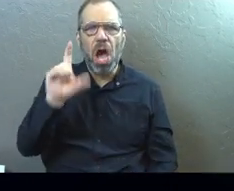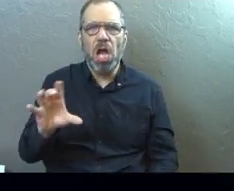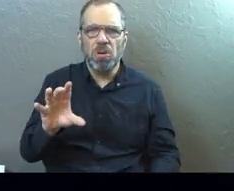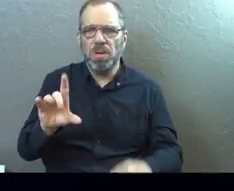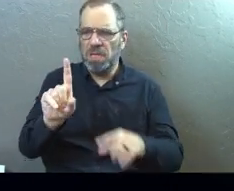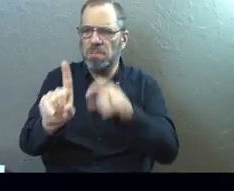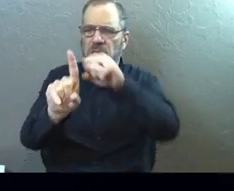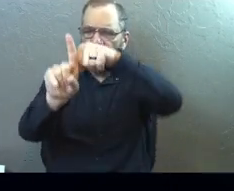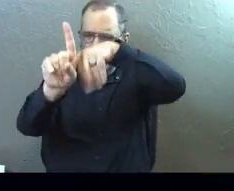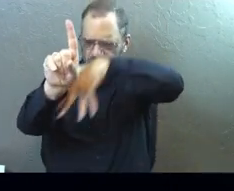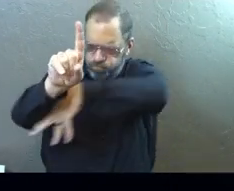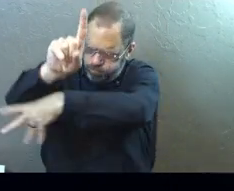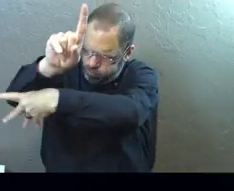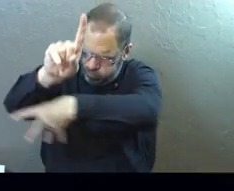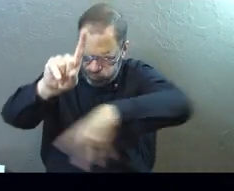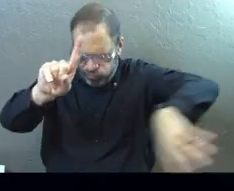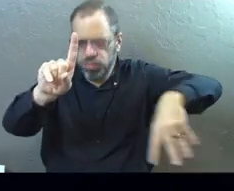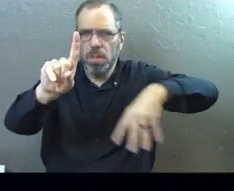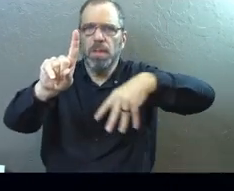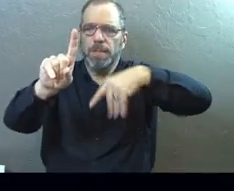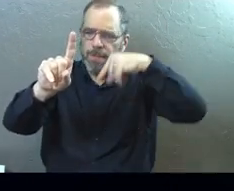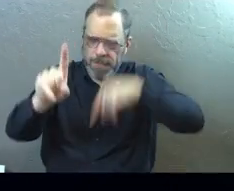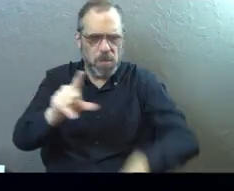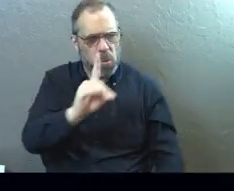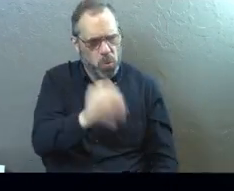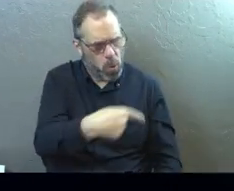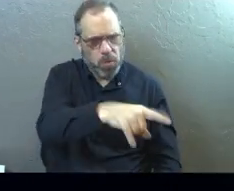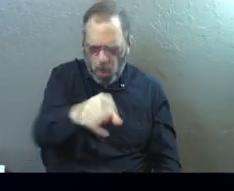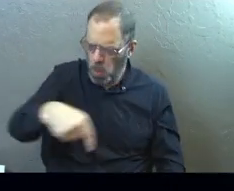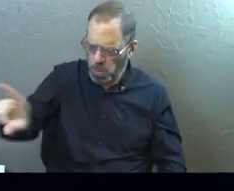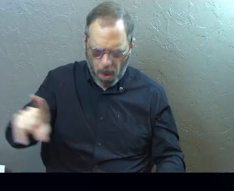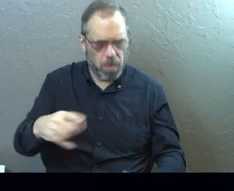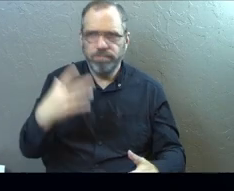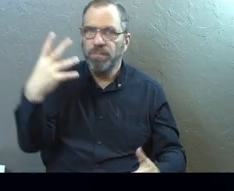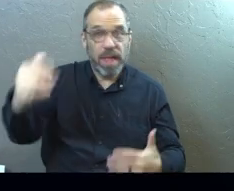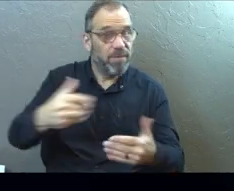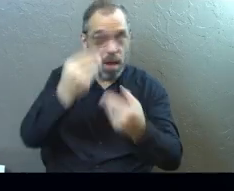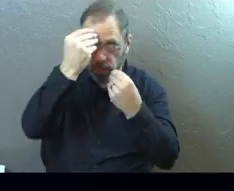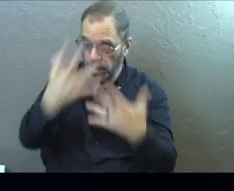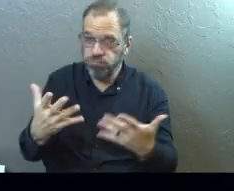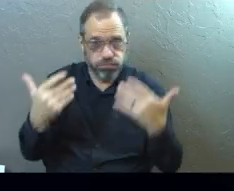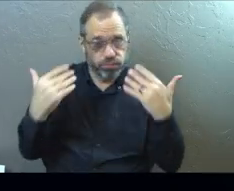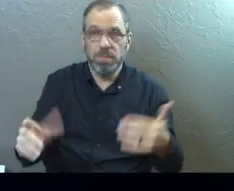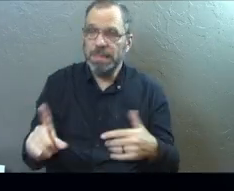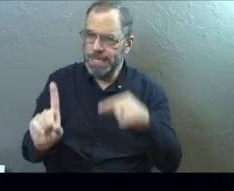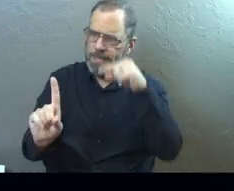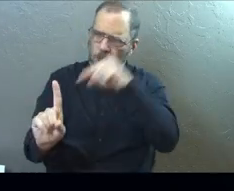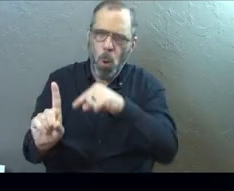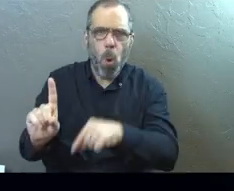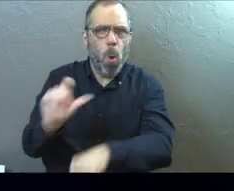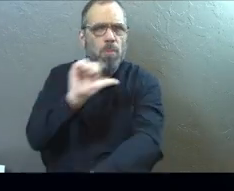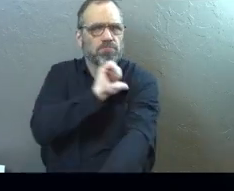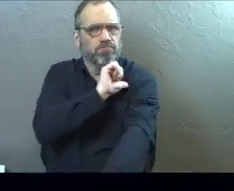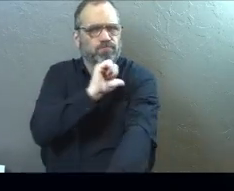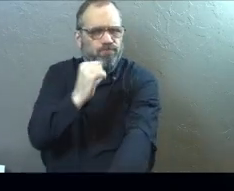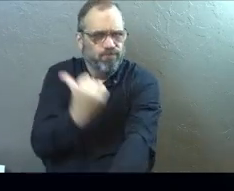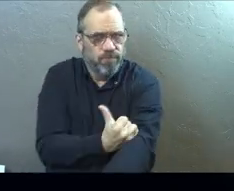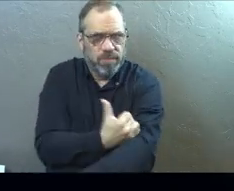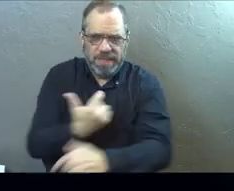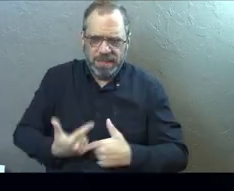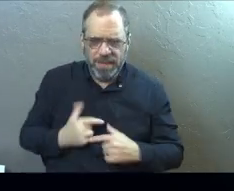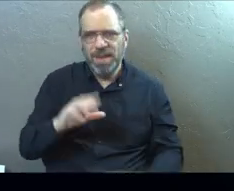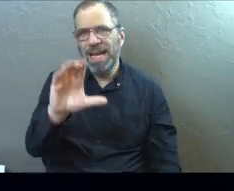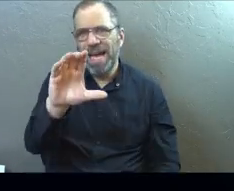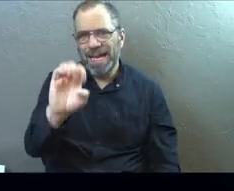different soldiers. He's in charge of them. He's the kind of guy who says, do this, they do it. He says, go there, they go there. This man has authority. He's living in